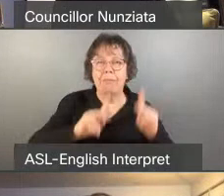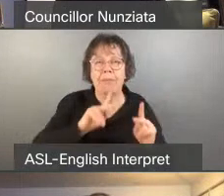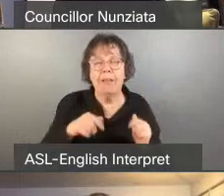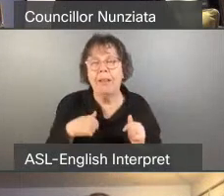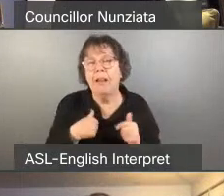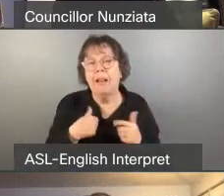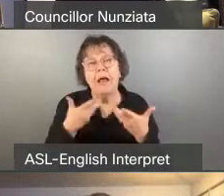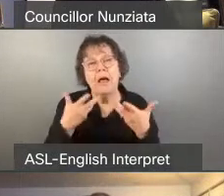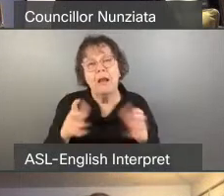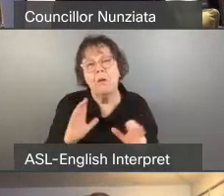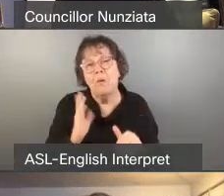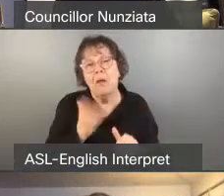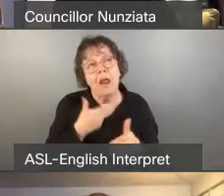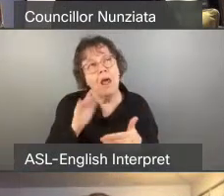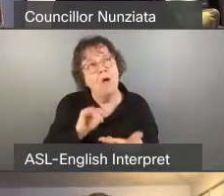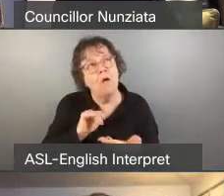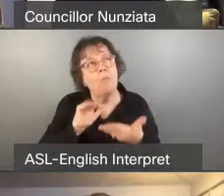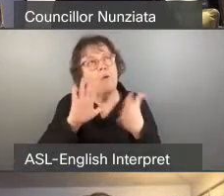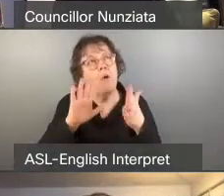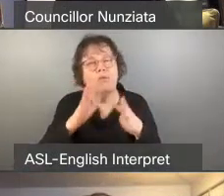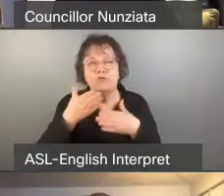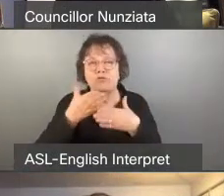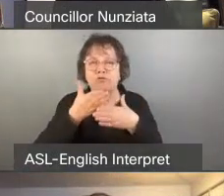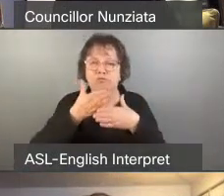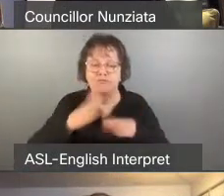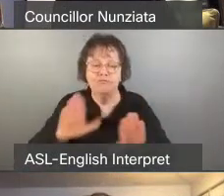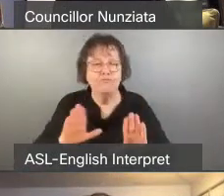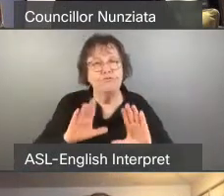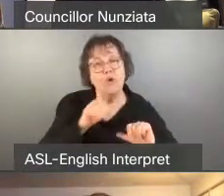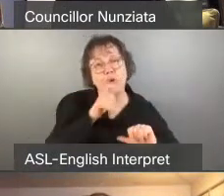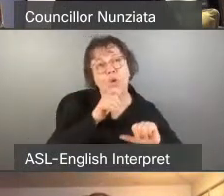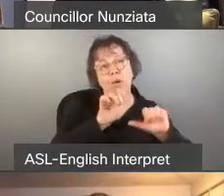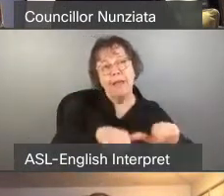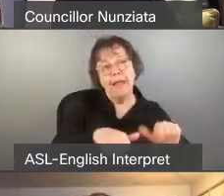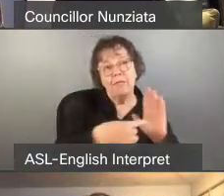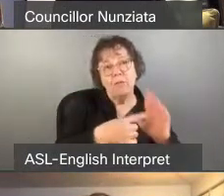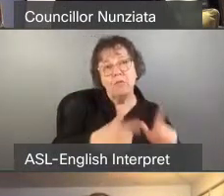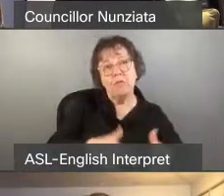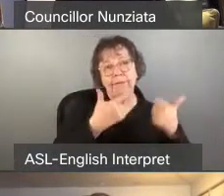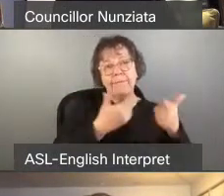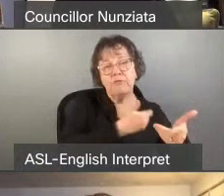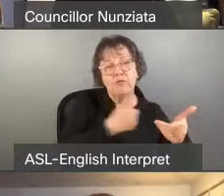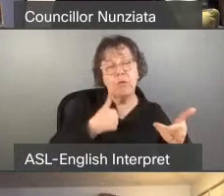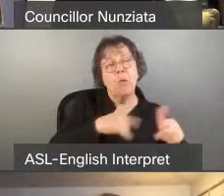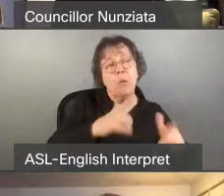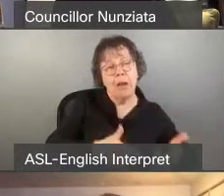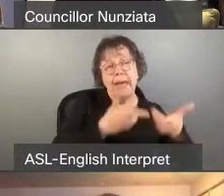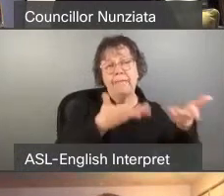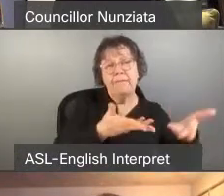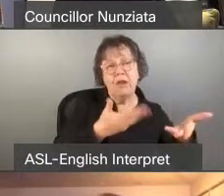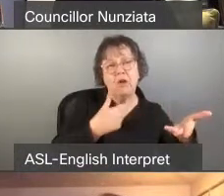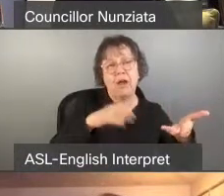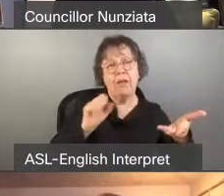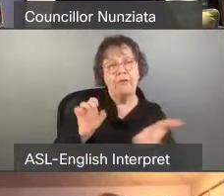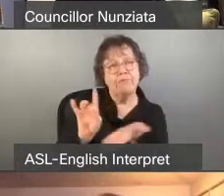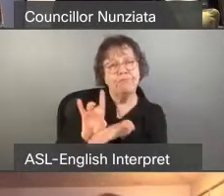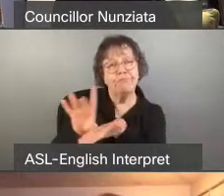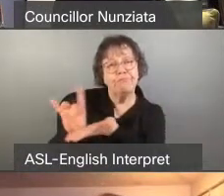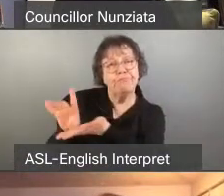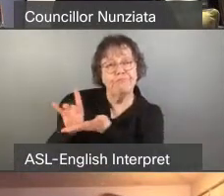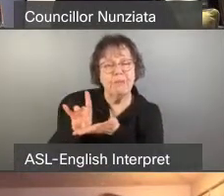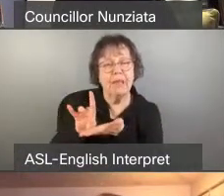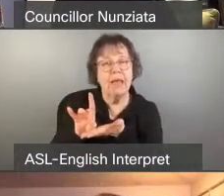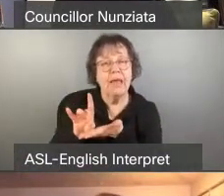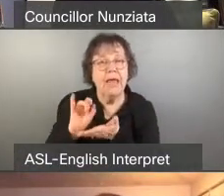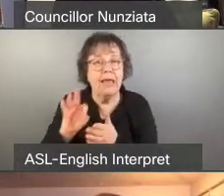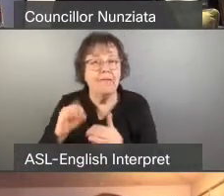approach towards who is able to live here. think that people who want to live here and love the city like I do should be able to